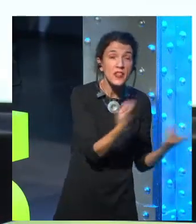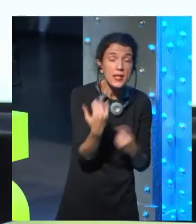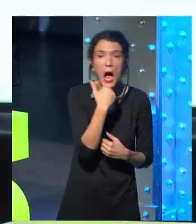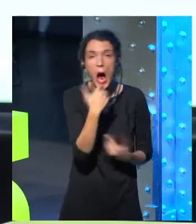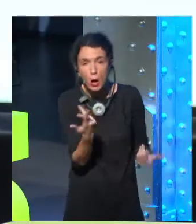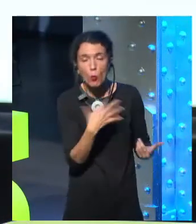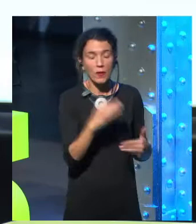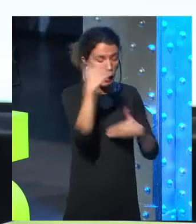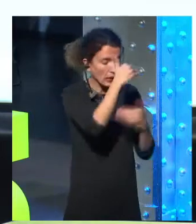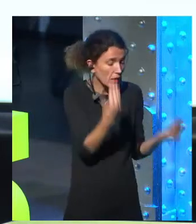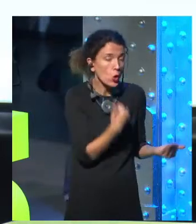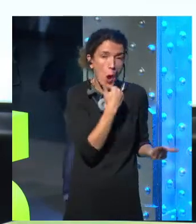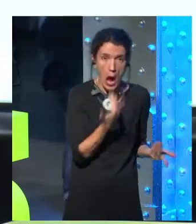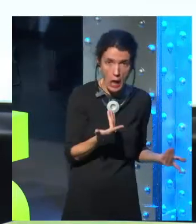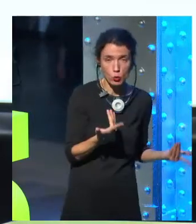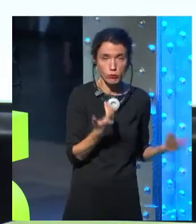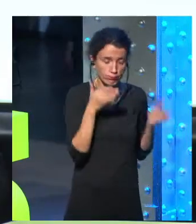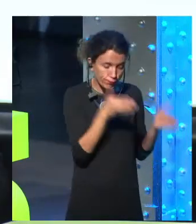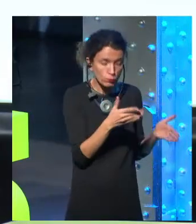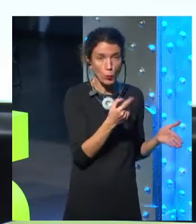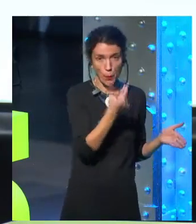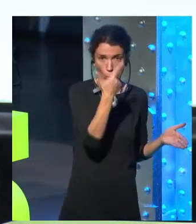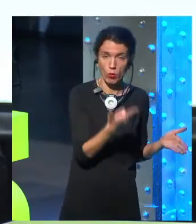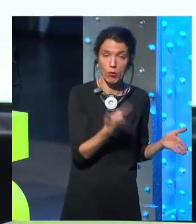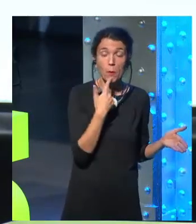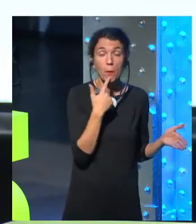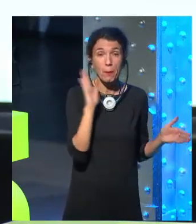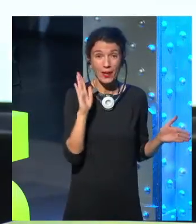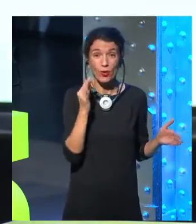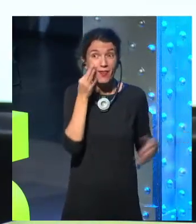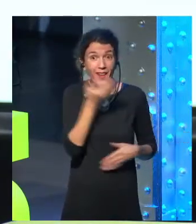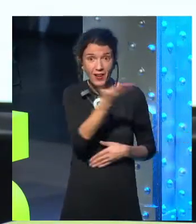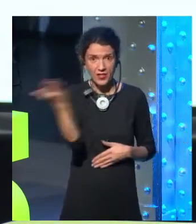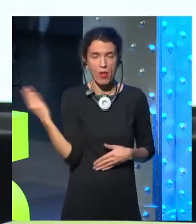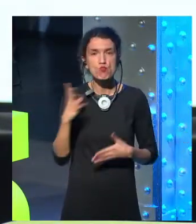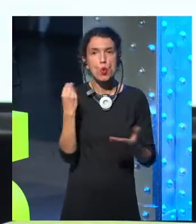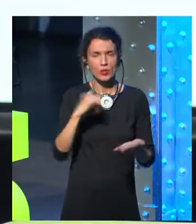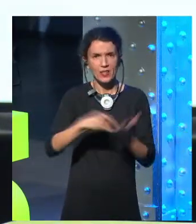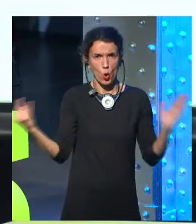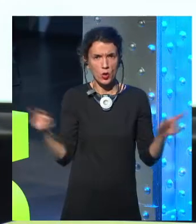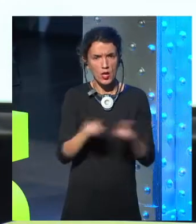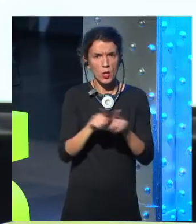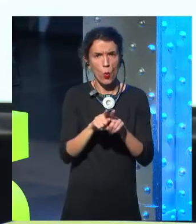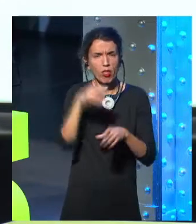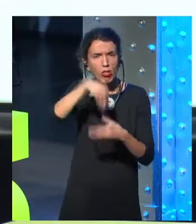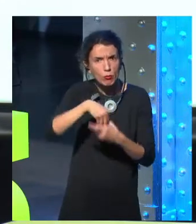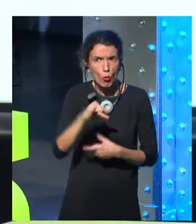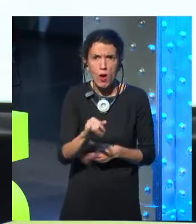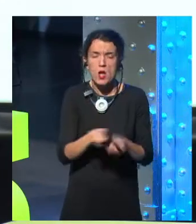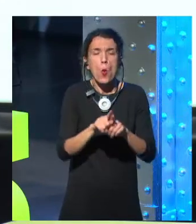is based on advertising and requires our attention. But there are so many other industries out there, like factories,